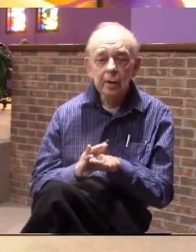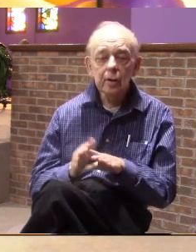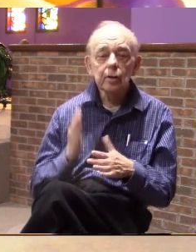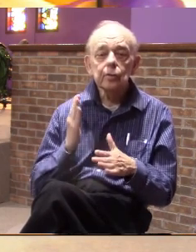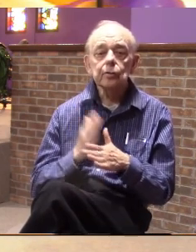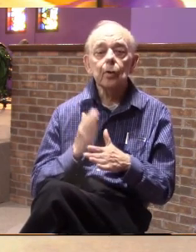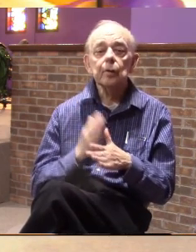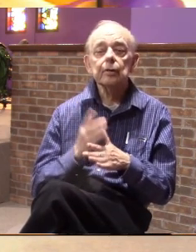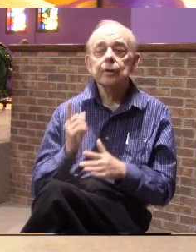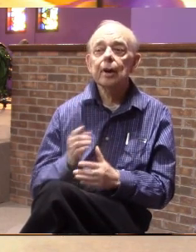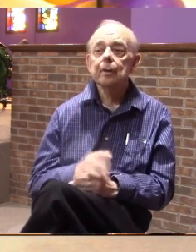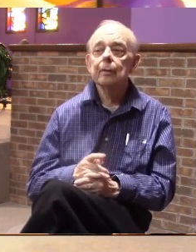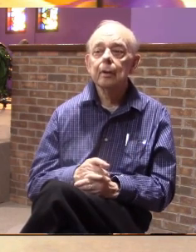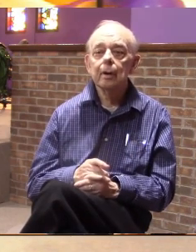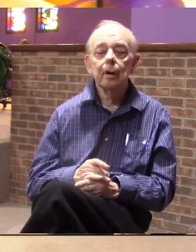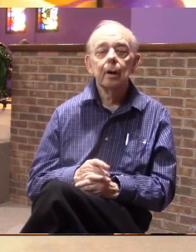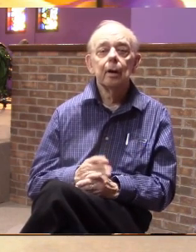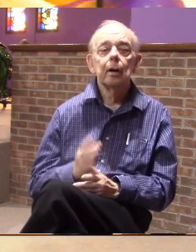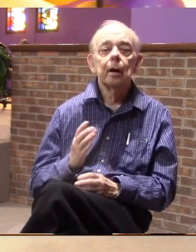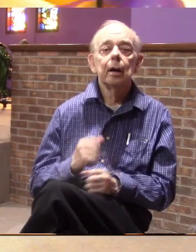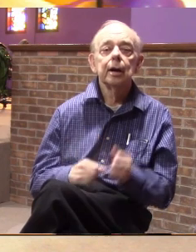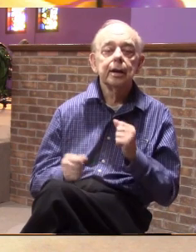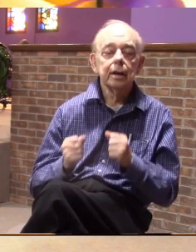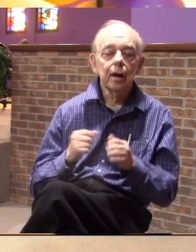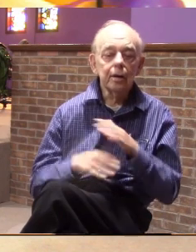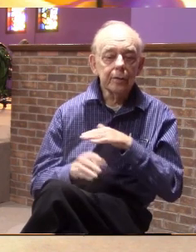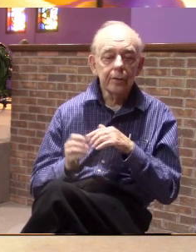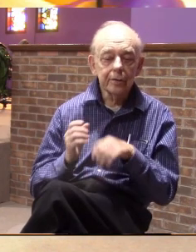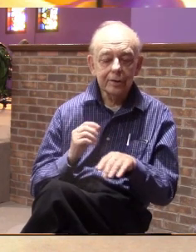irritate them get under their skin